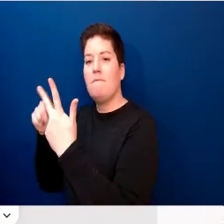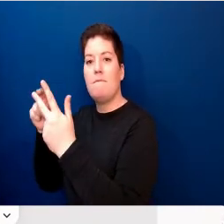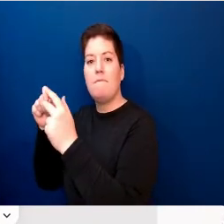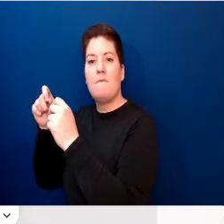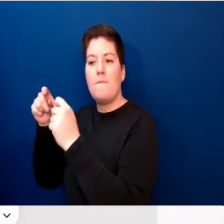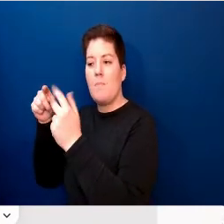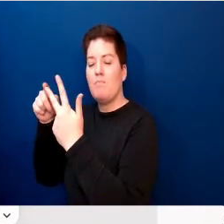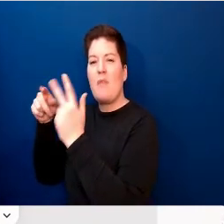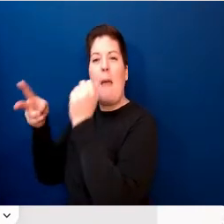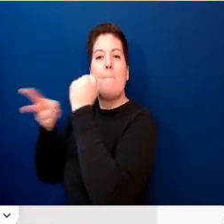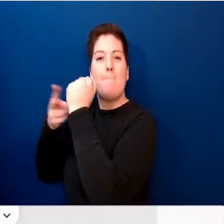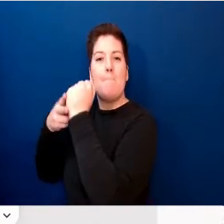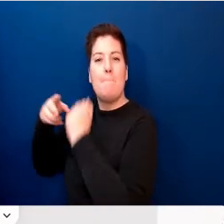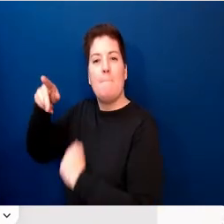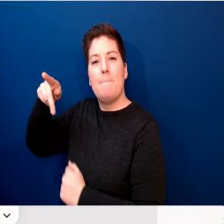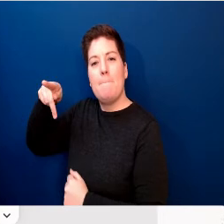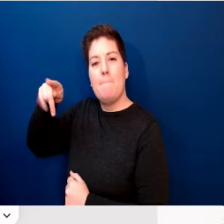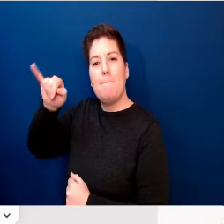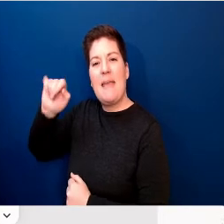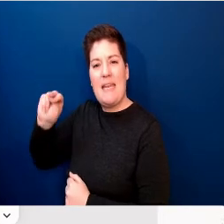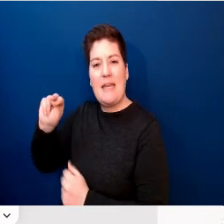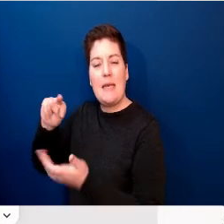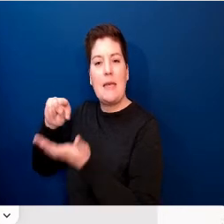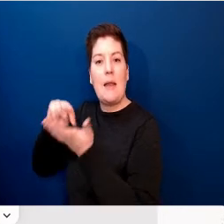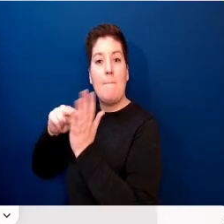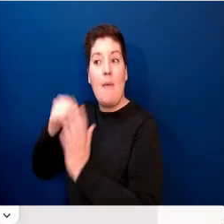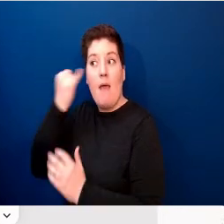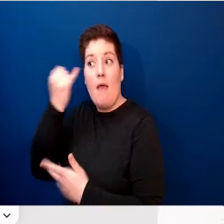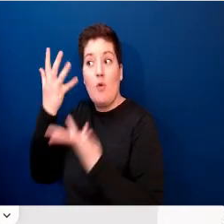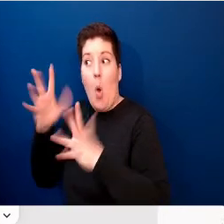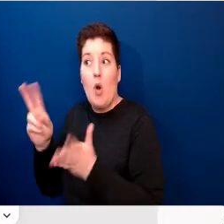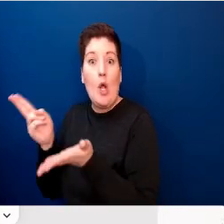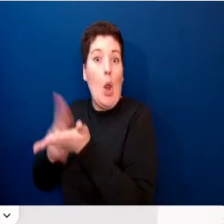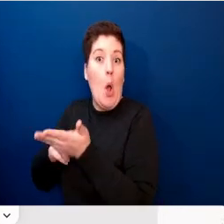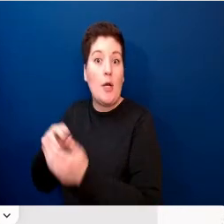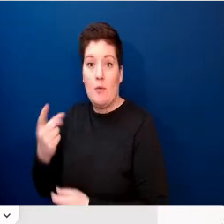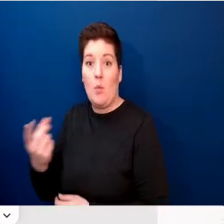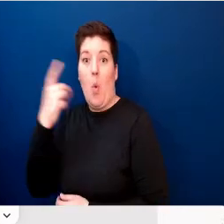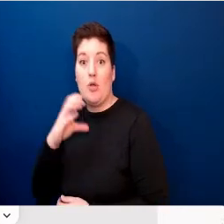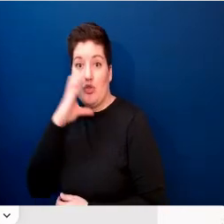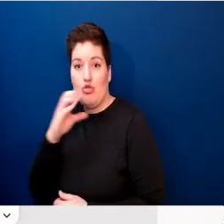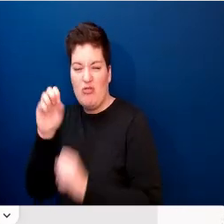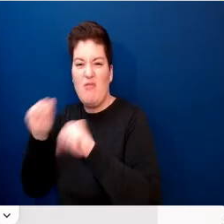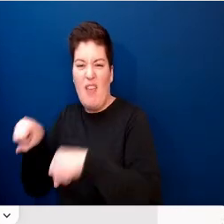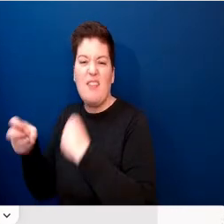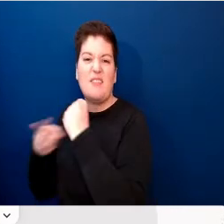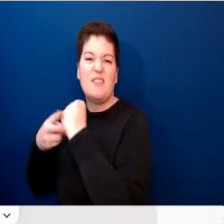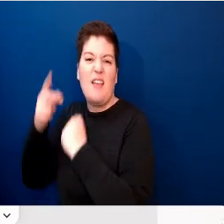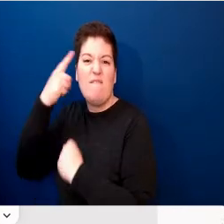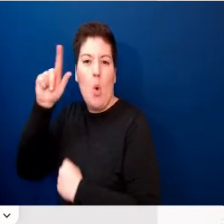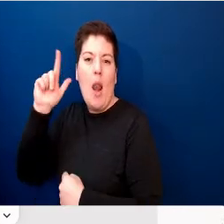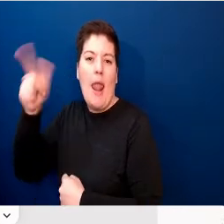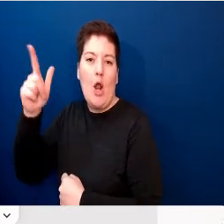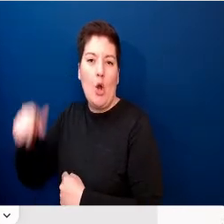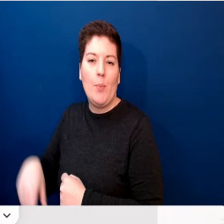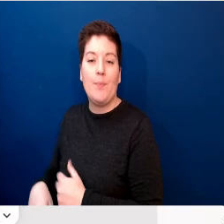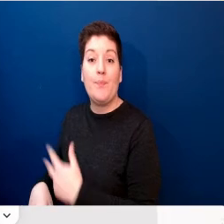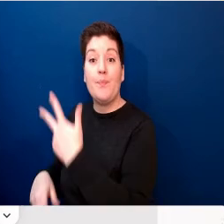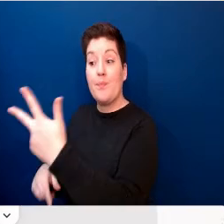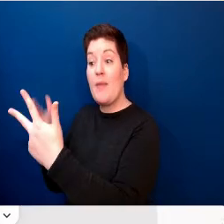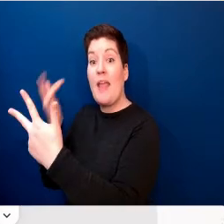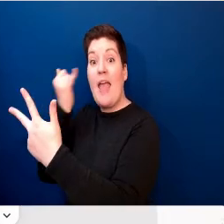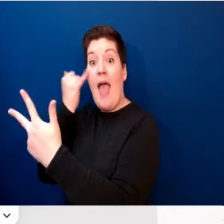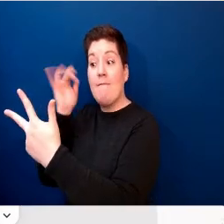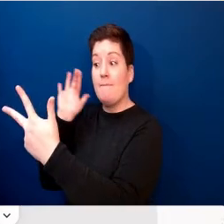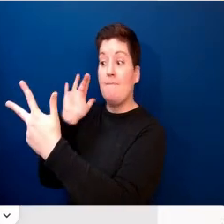This area here, you can cite your source, you can email the source to yourself,